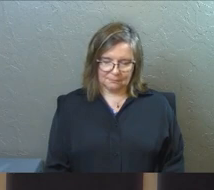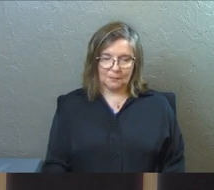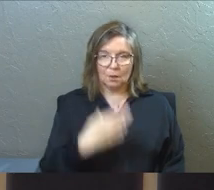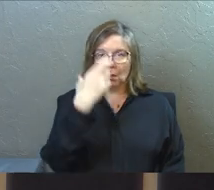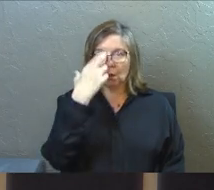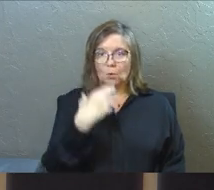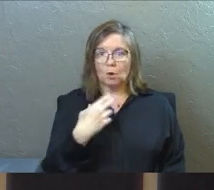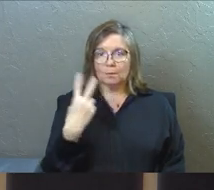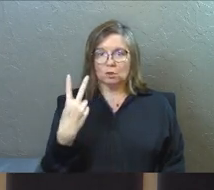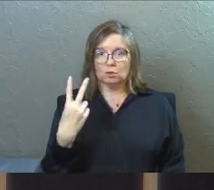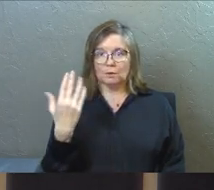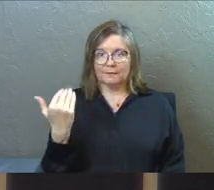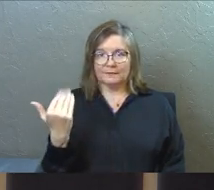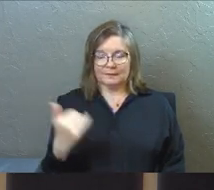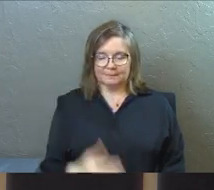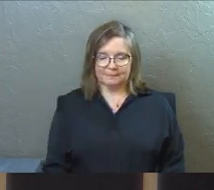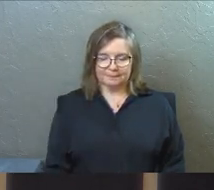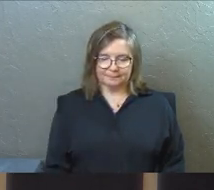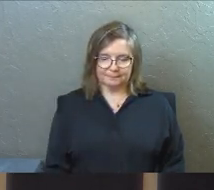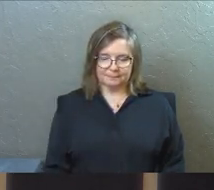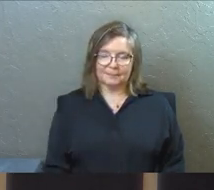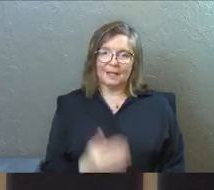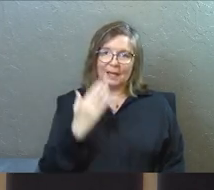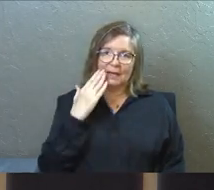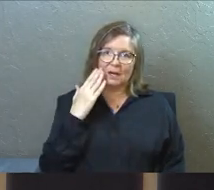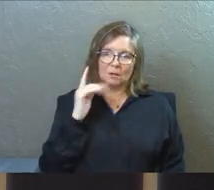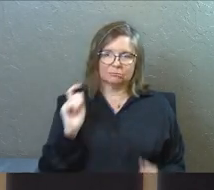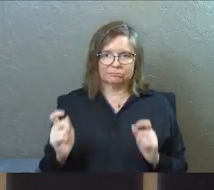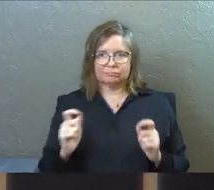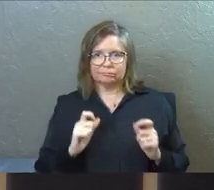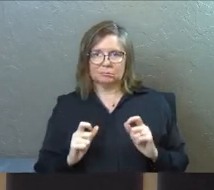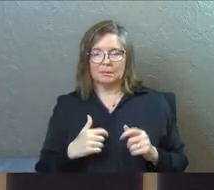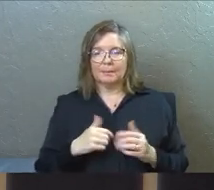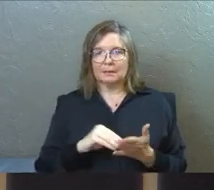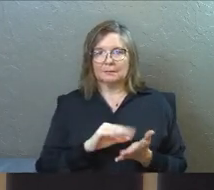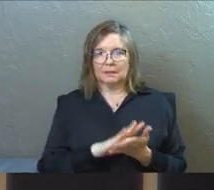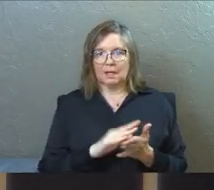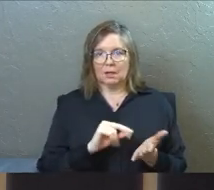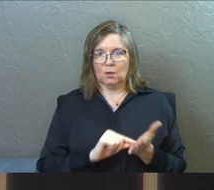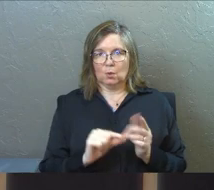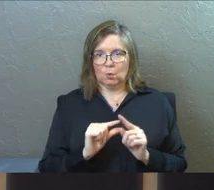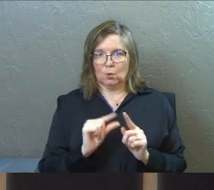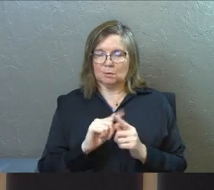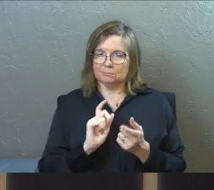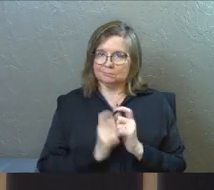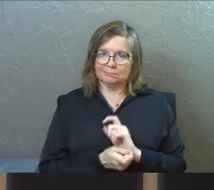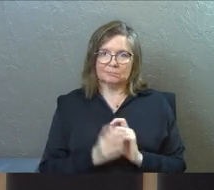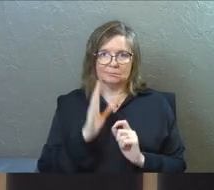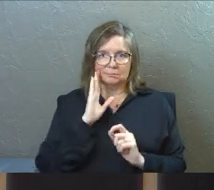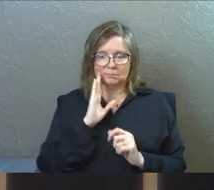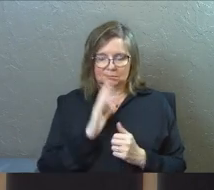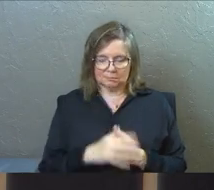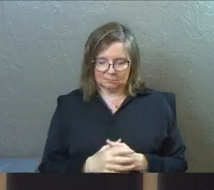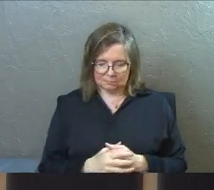Romans 2.15. And I know you're shifting around, but please take these words in there, life-changing words.